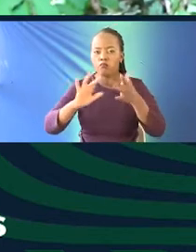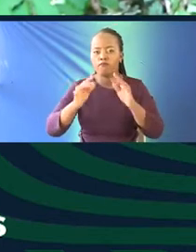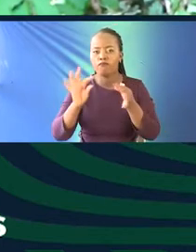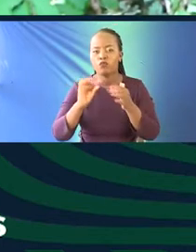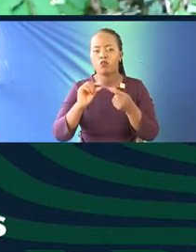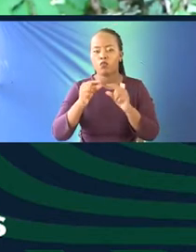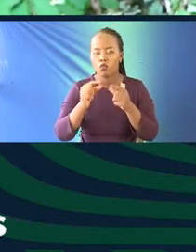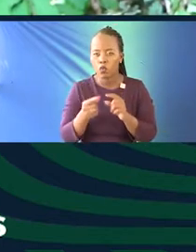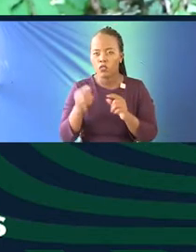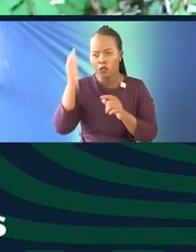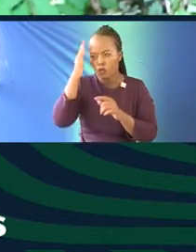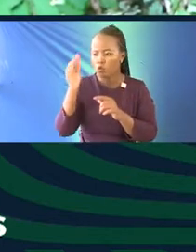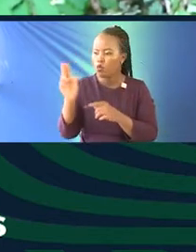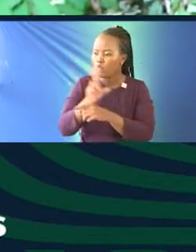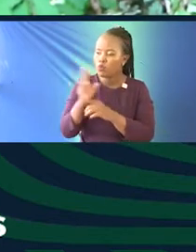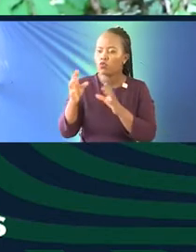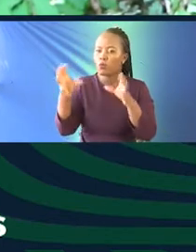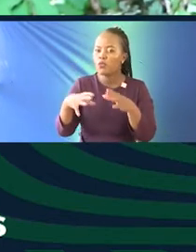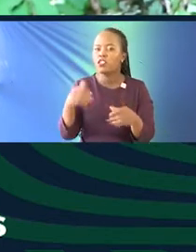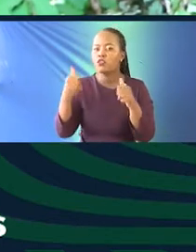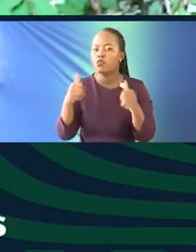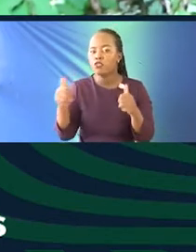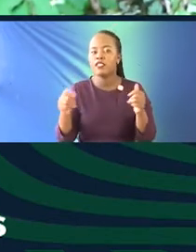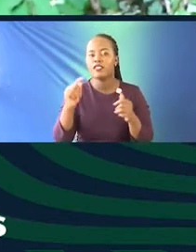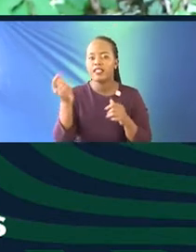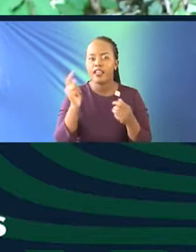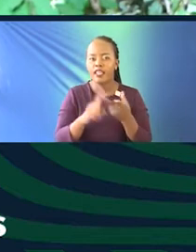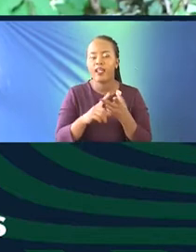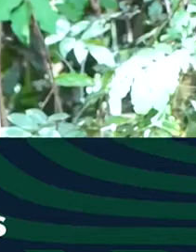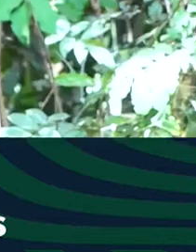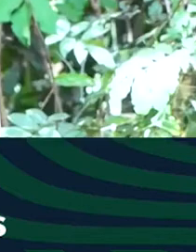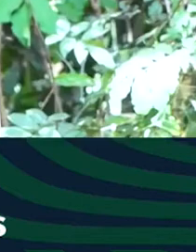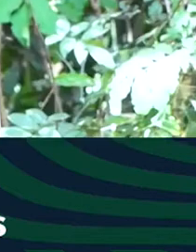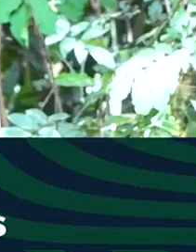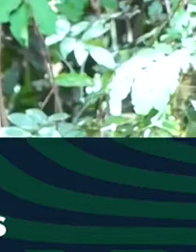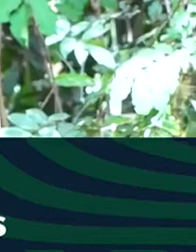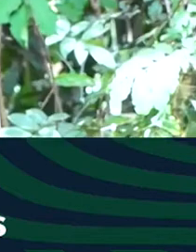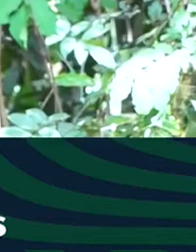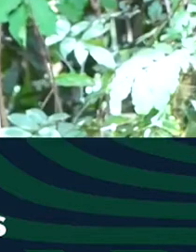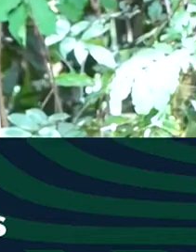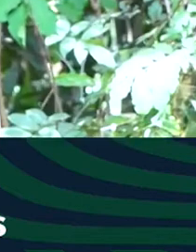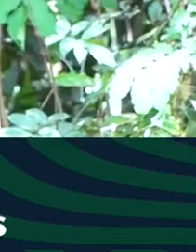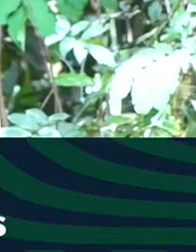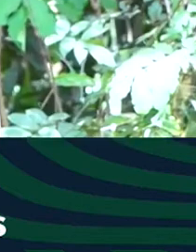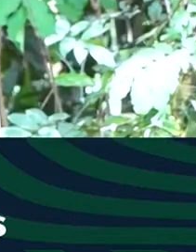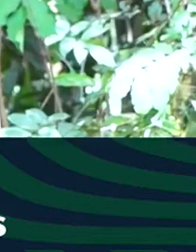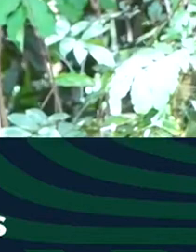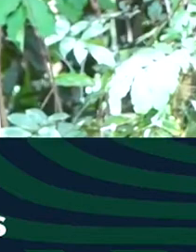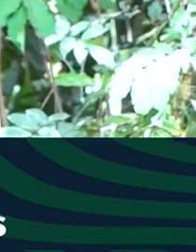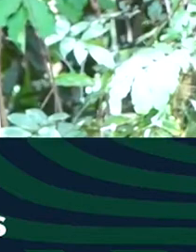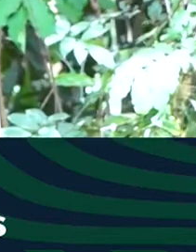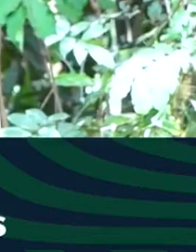find this was used in this community. In Kenya, it is used like this. In Tanzania, the Maasai do this with it, the Samburu and that is how we are